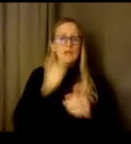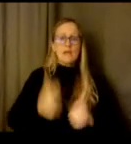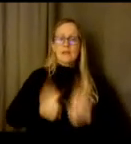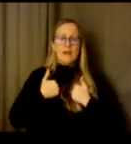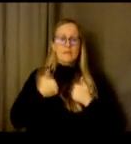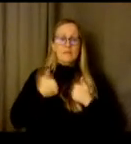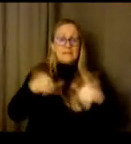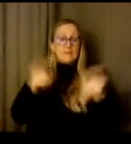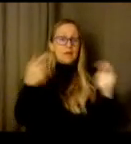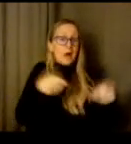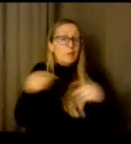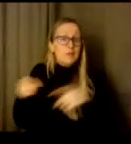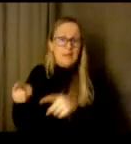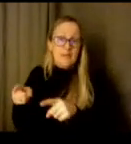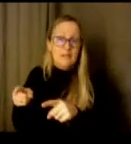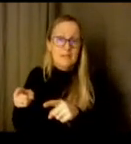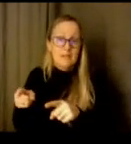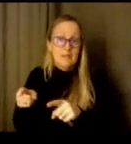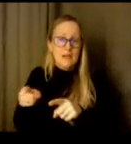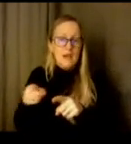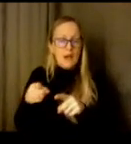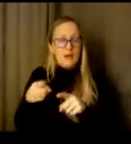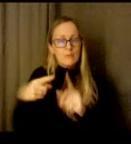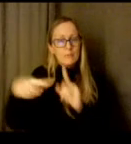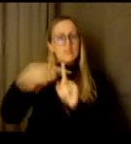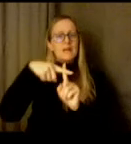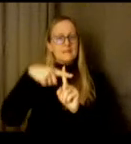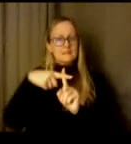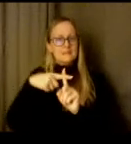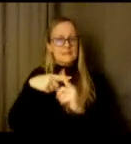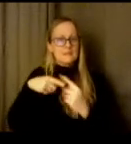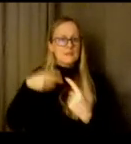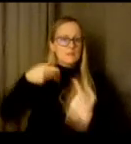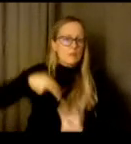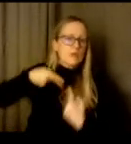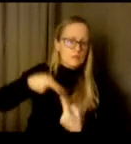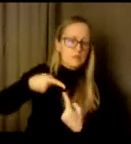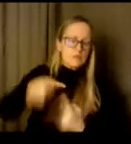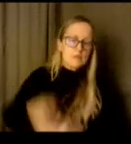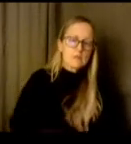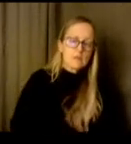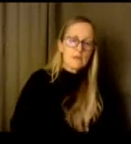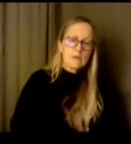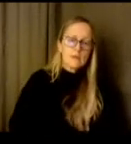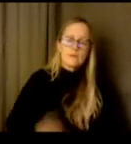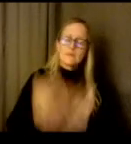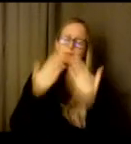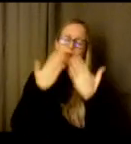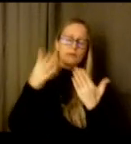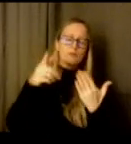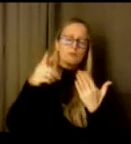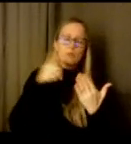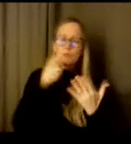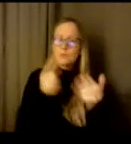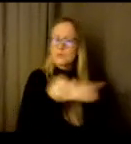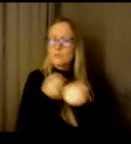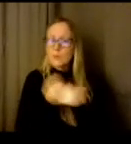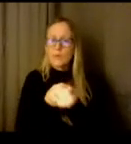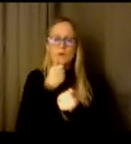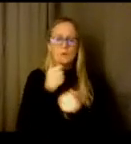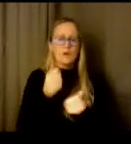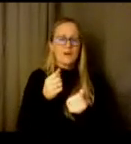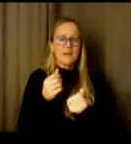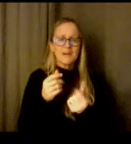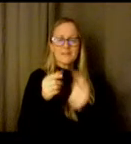and just the struggle so i just thank you for working with our students and our young people and putting supports in place we do have a couple questions that came in